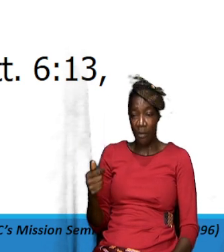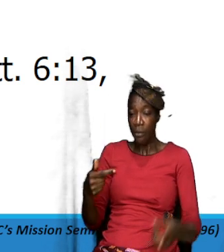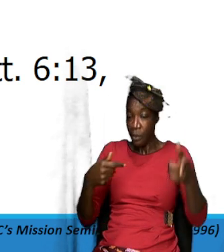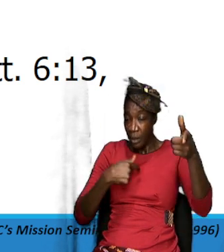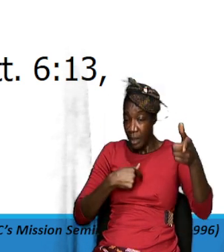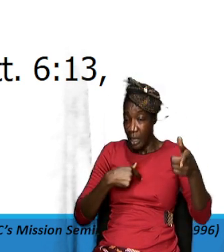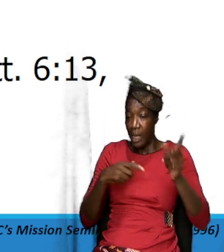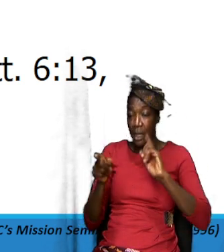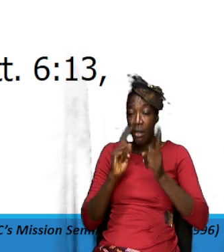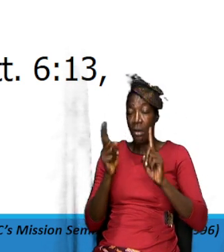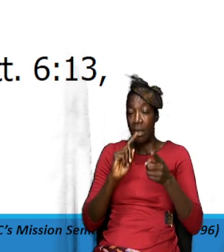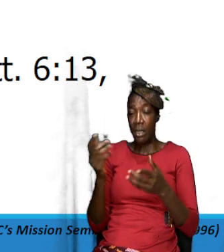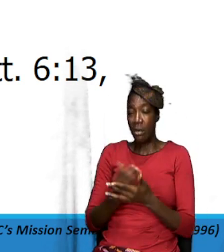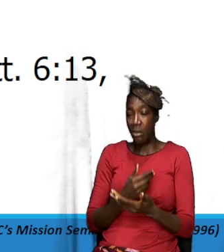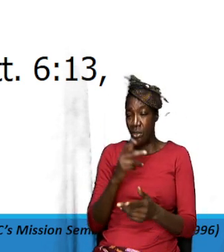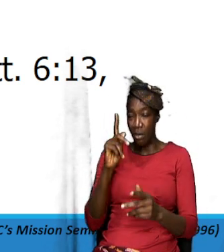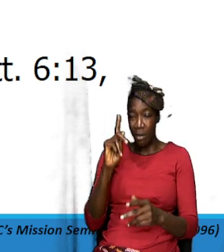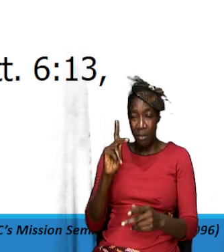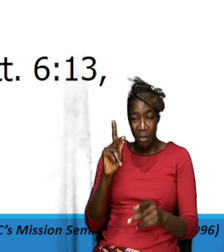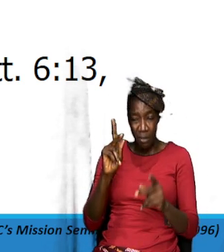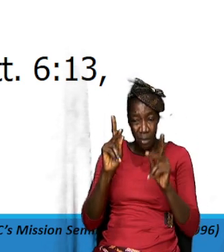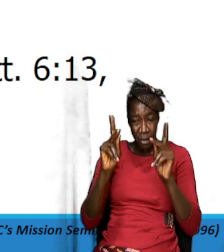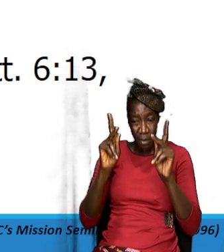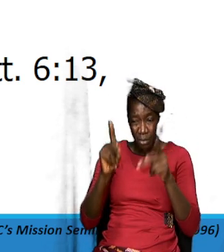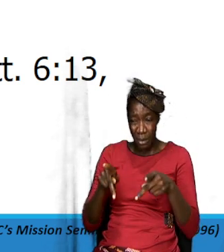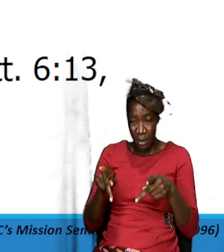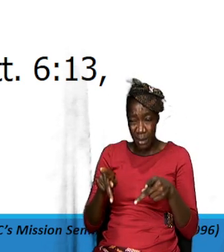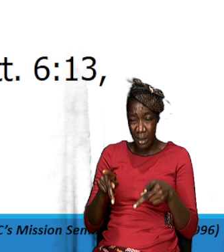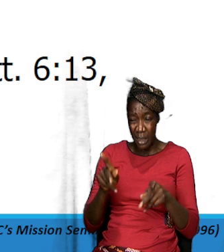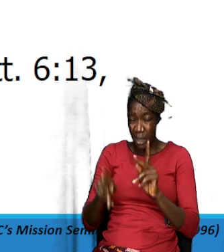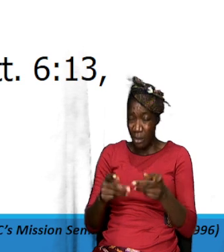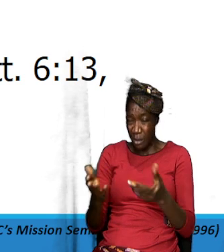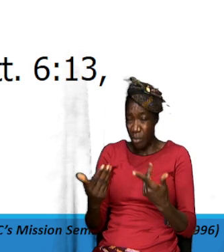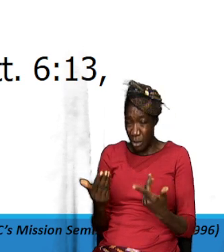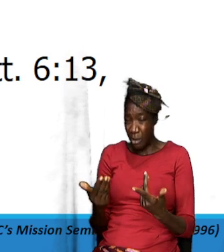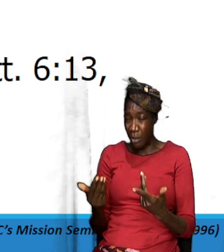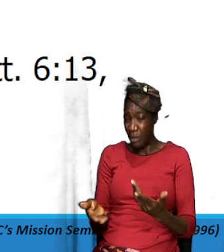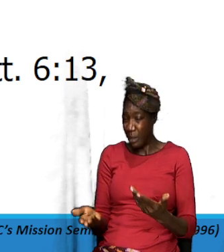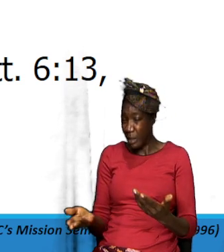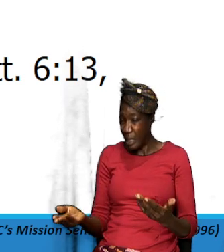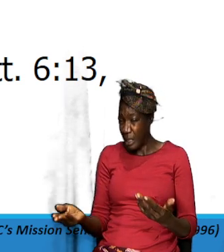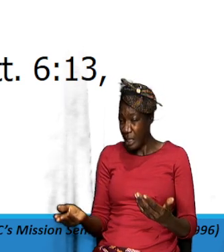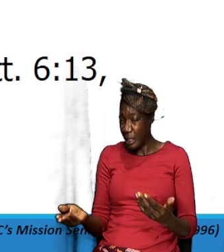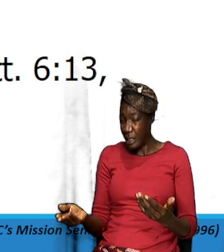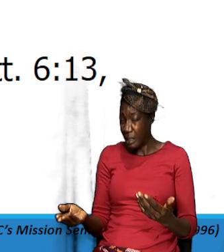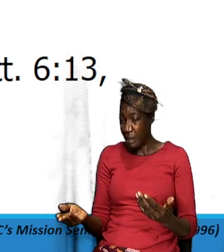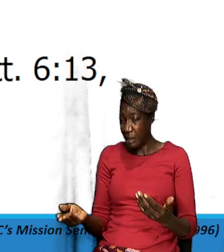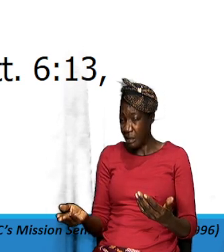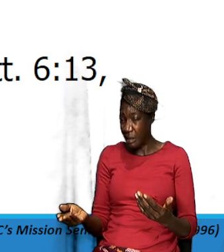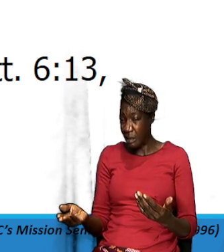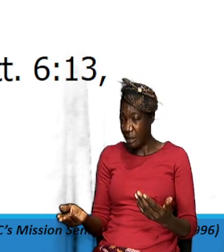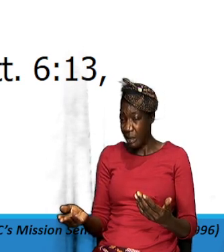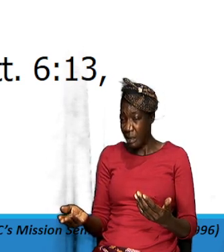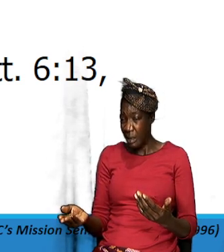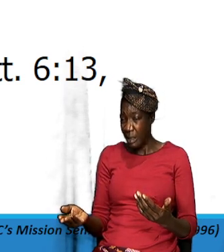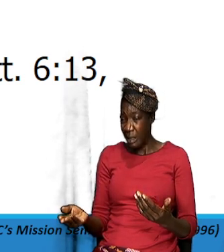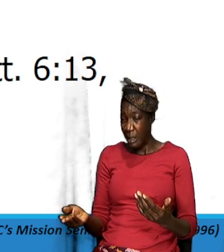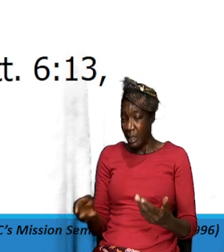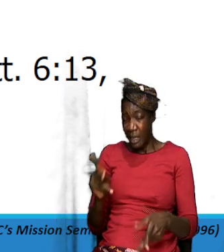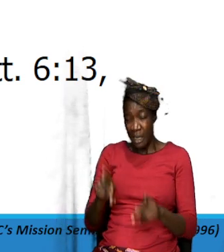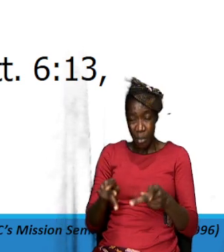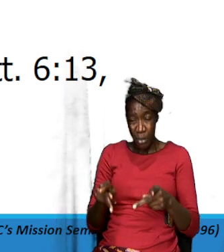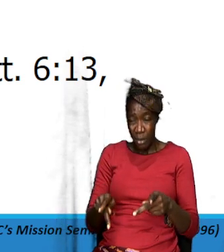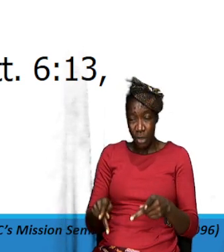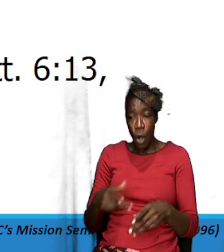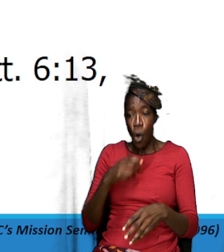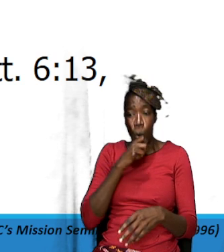with someone and the person was bringing up things that this person was doing when they were teenagers the person who was in their 40s